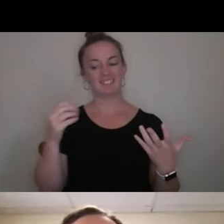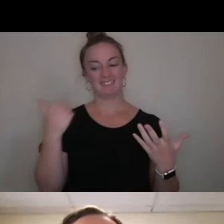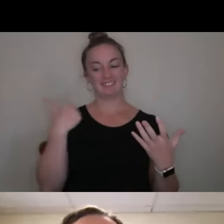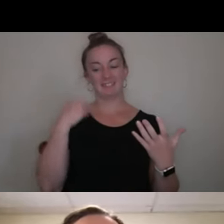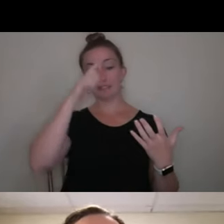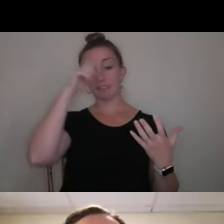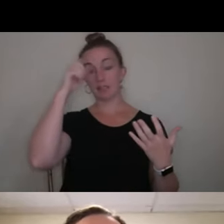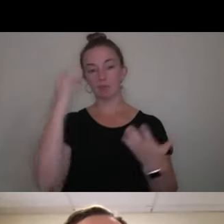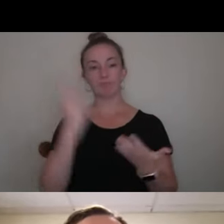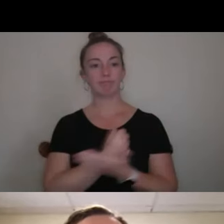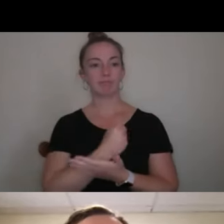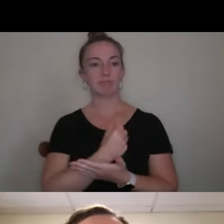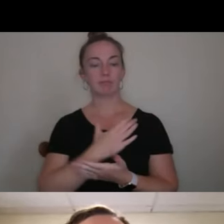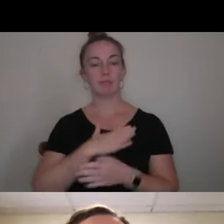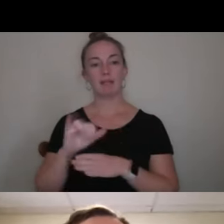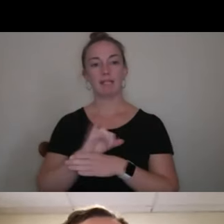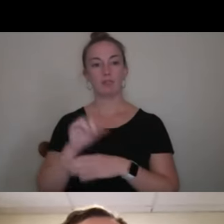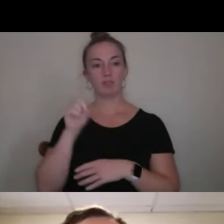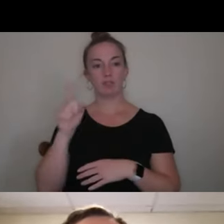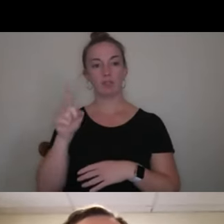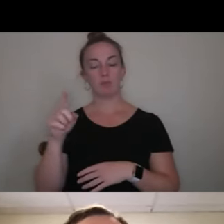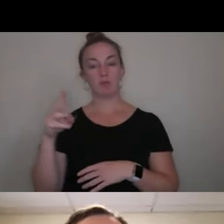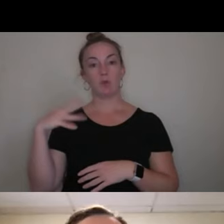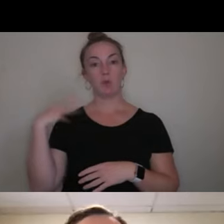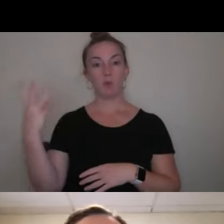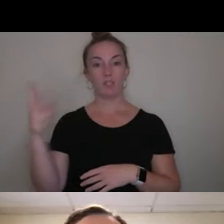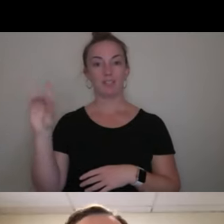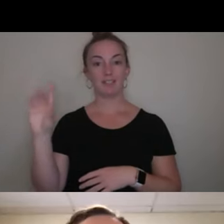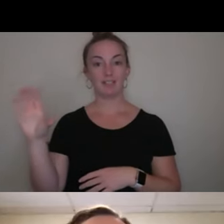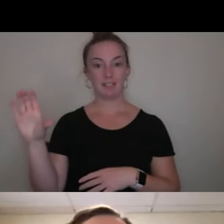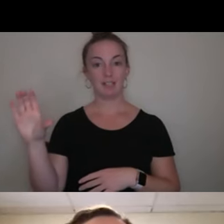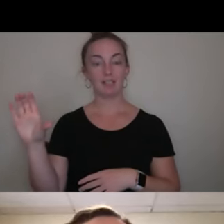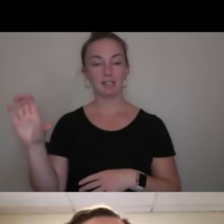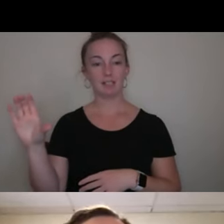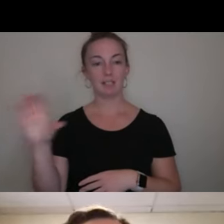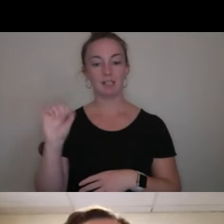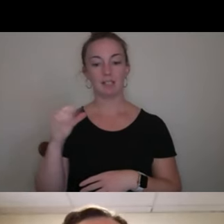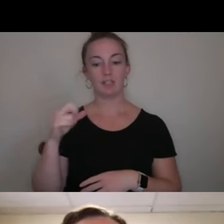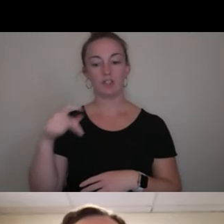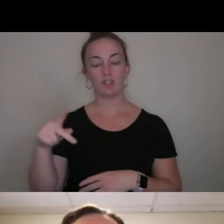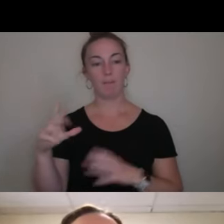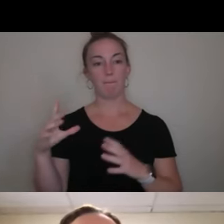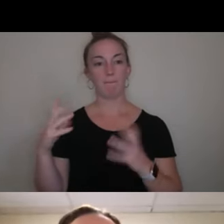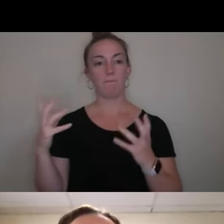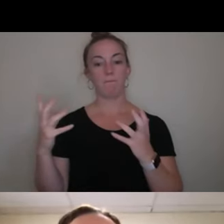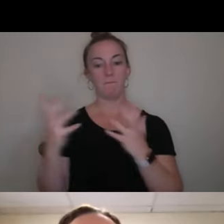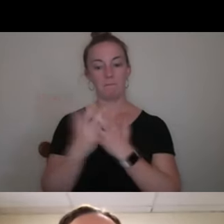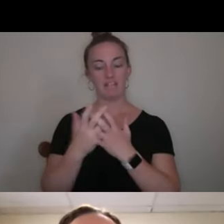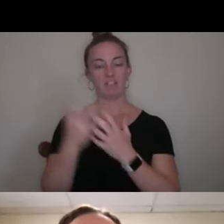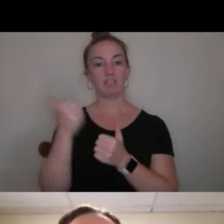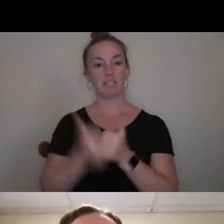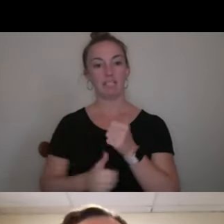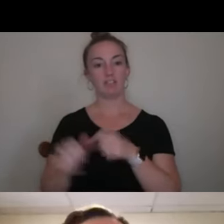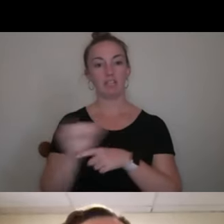summer. I did my internship in Washington, D.C. So SHEP matched each intern with